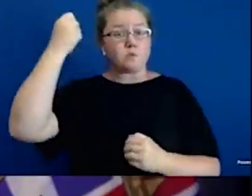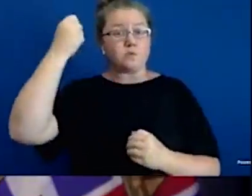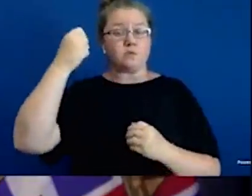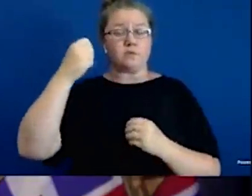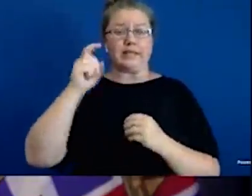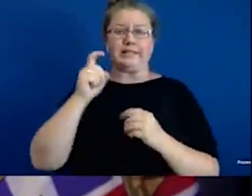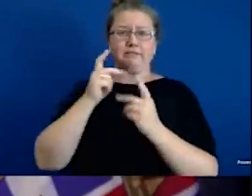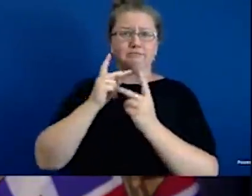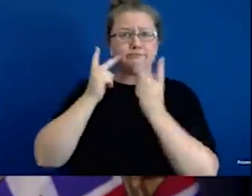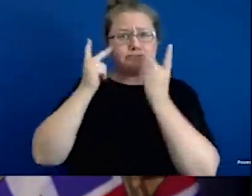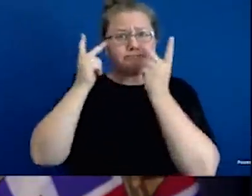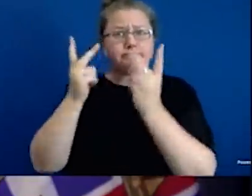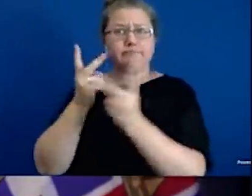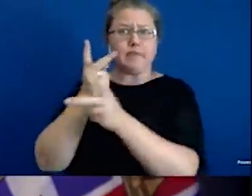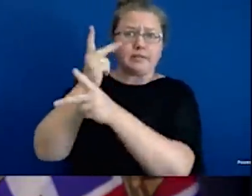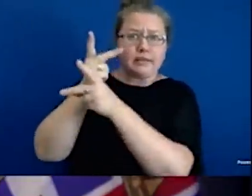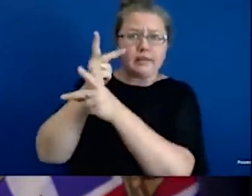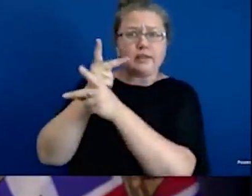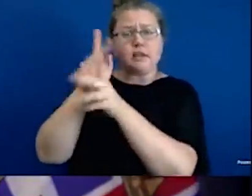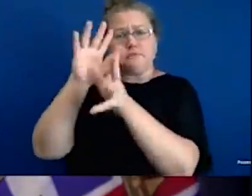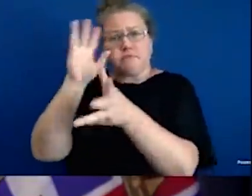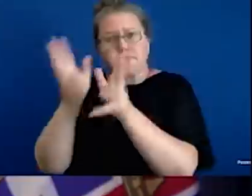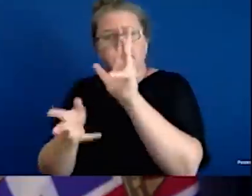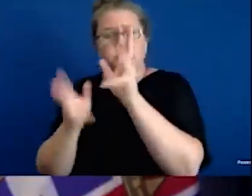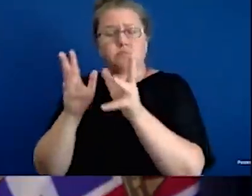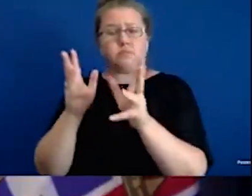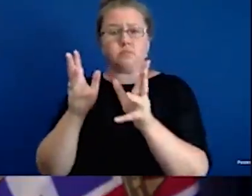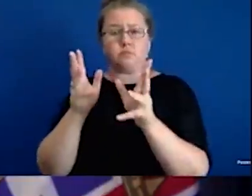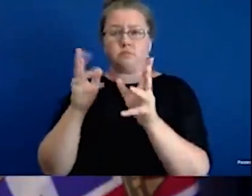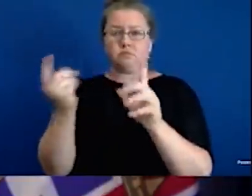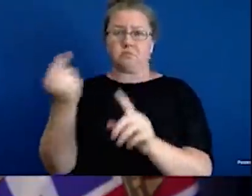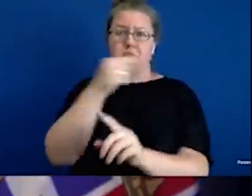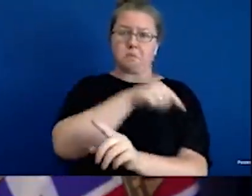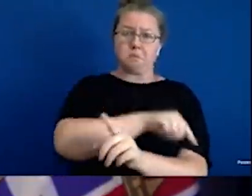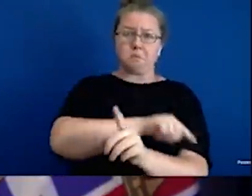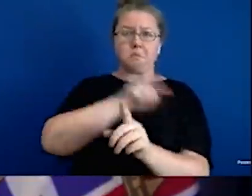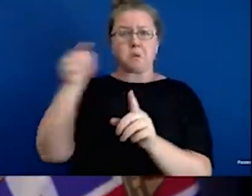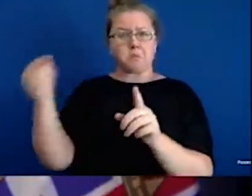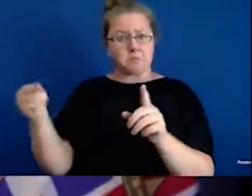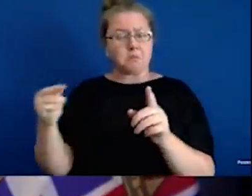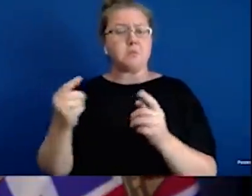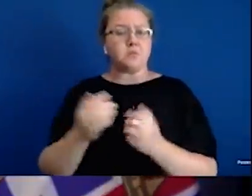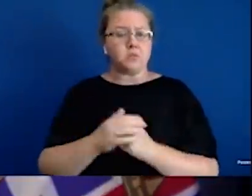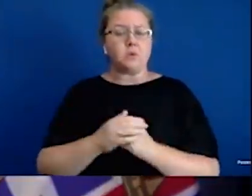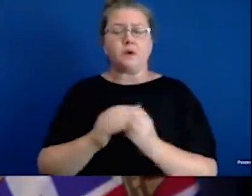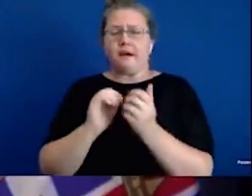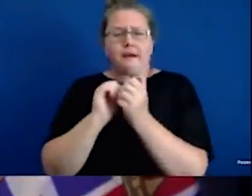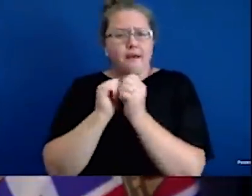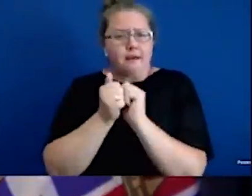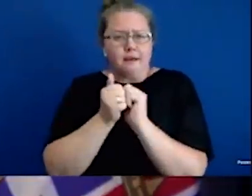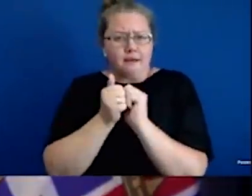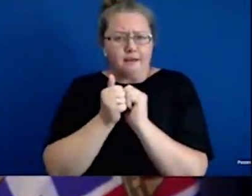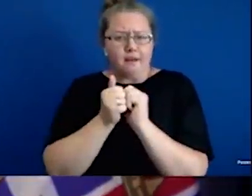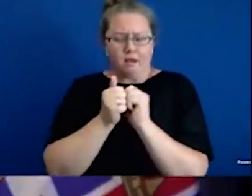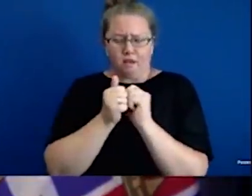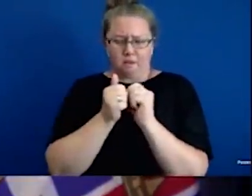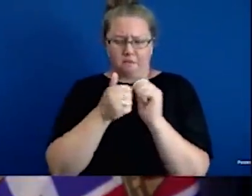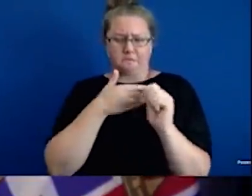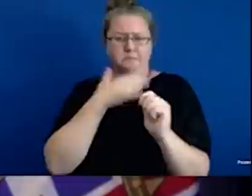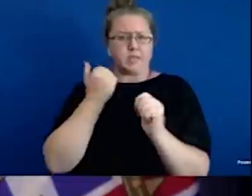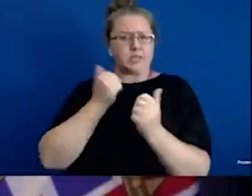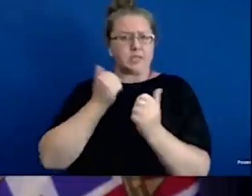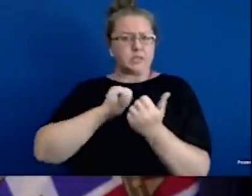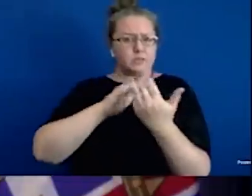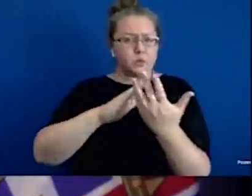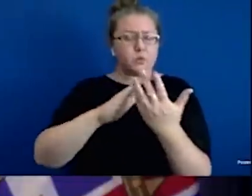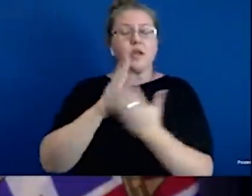need to come back and care for them or visit with them. So we need to look at how we can do that safely, how we can have some exceptions